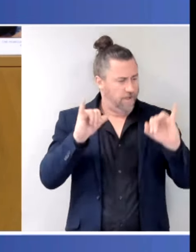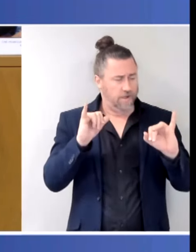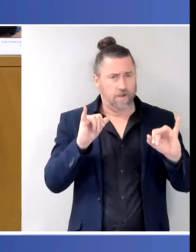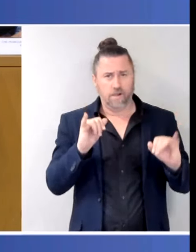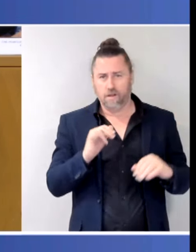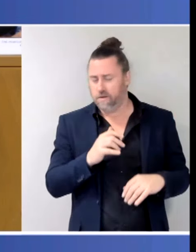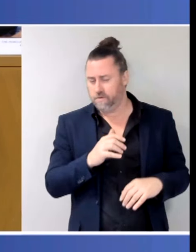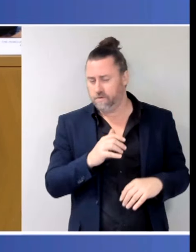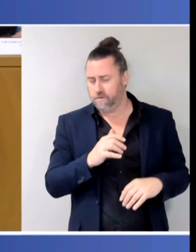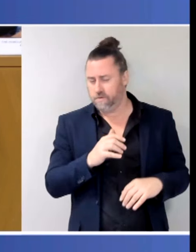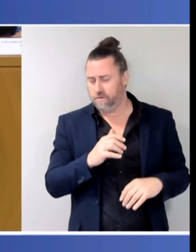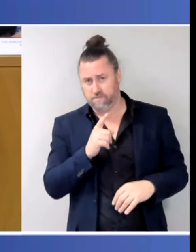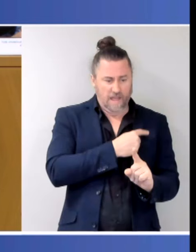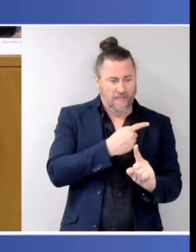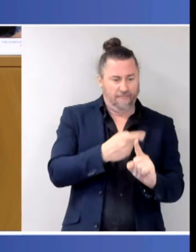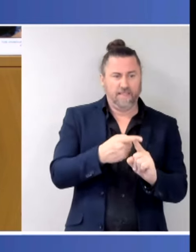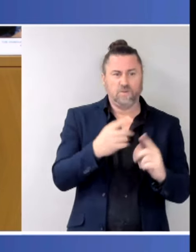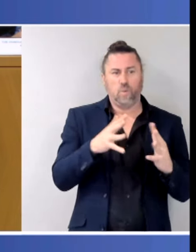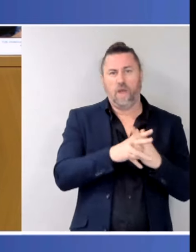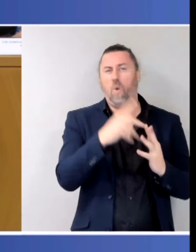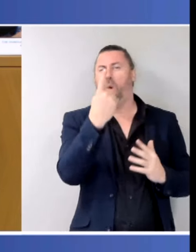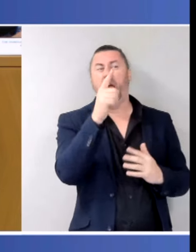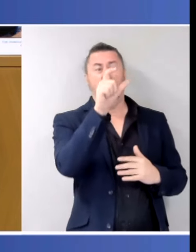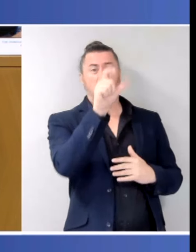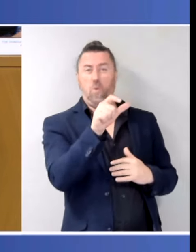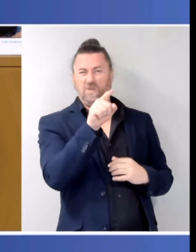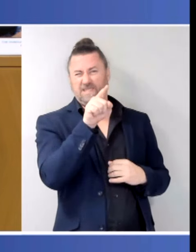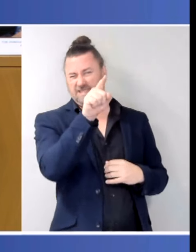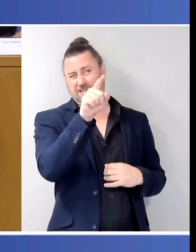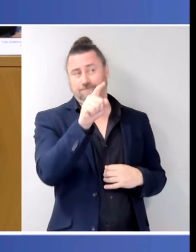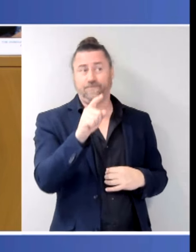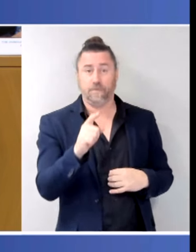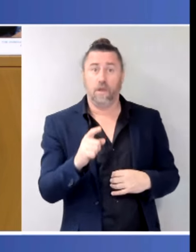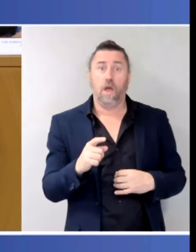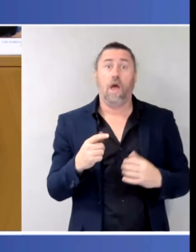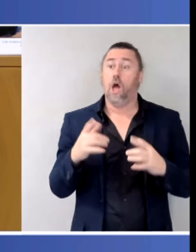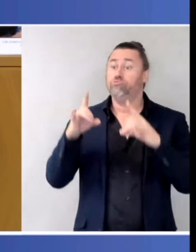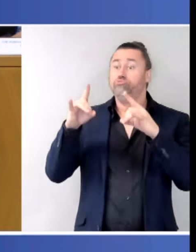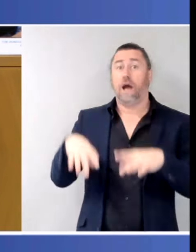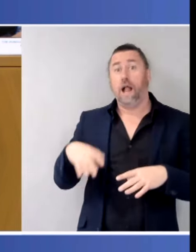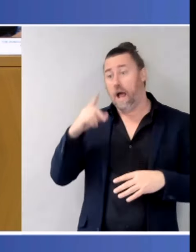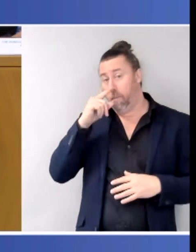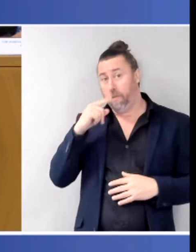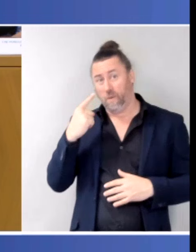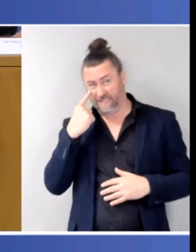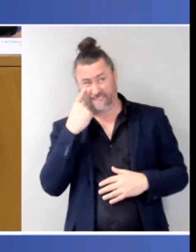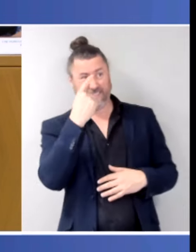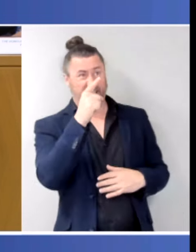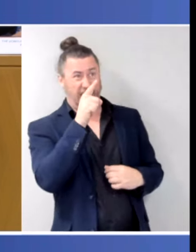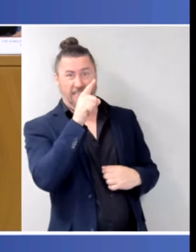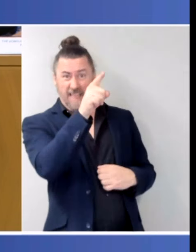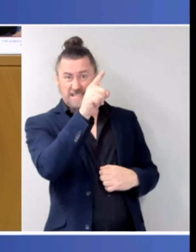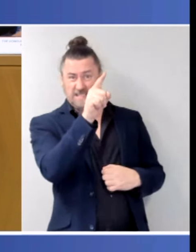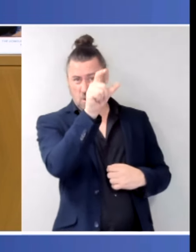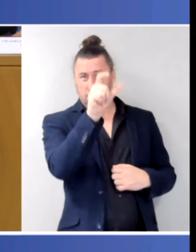on this week, of how many Australians have seen a prominent European